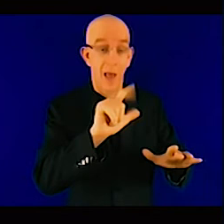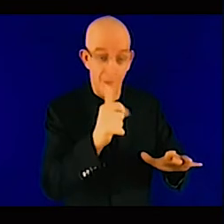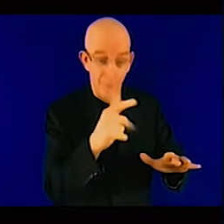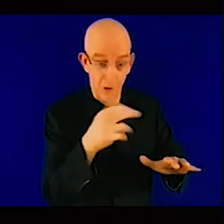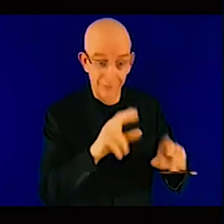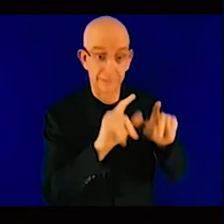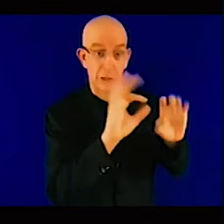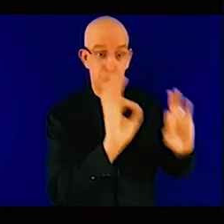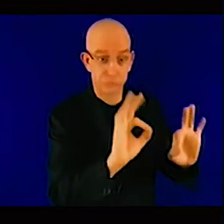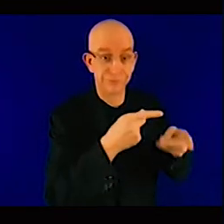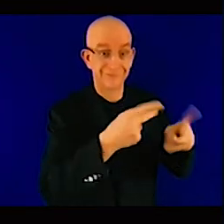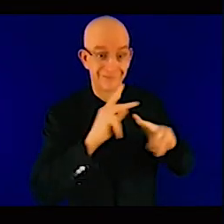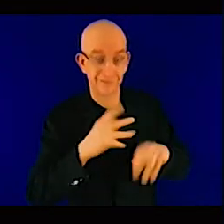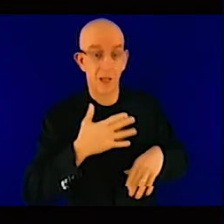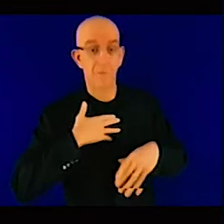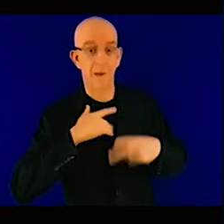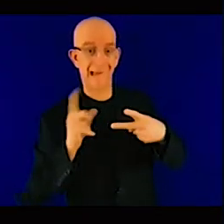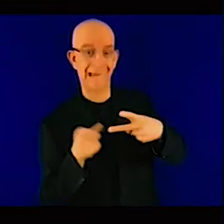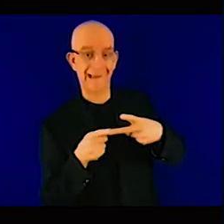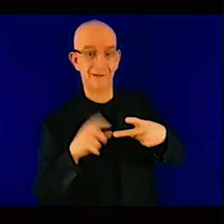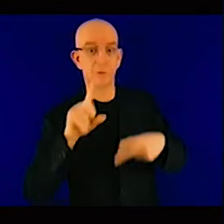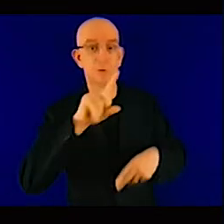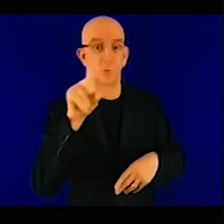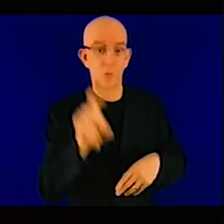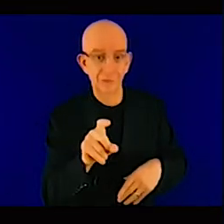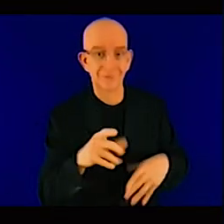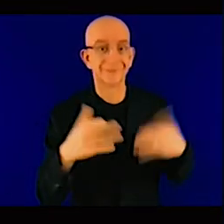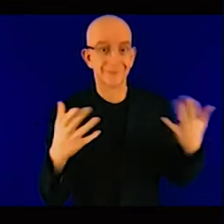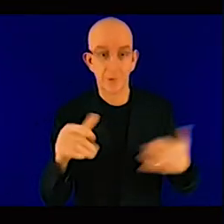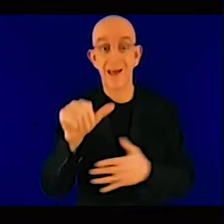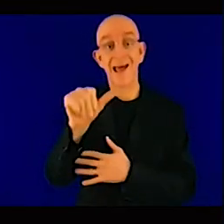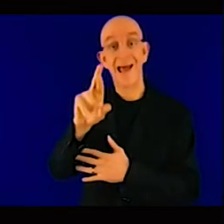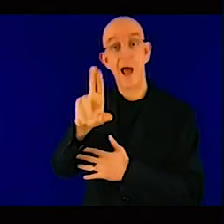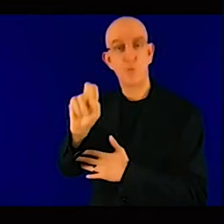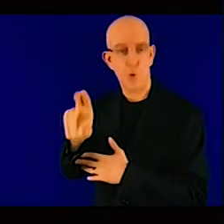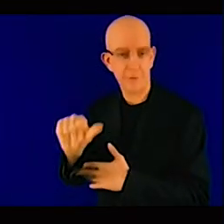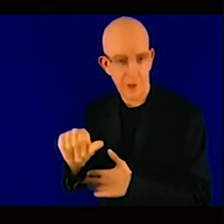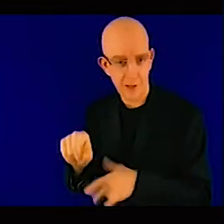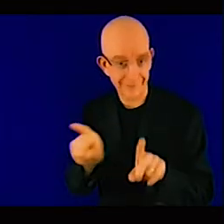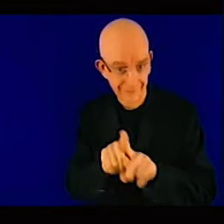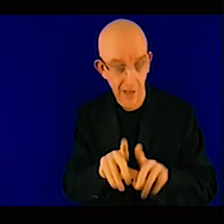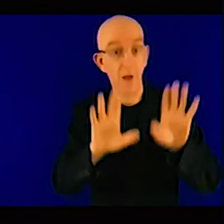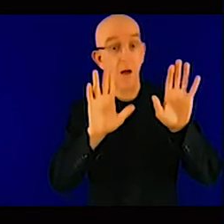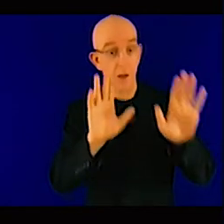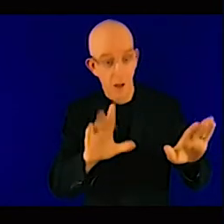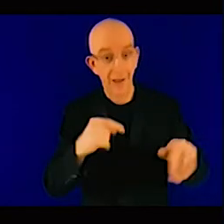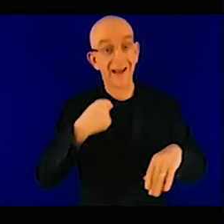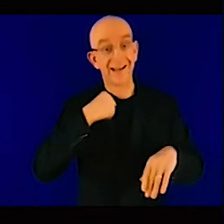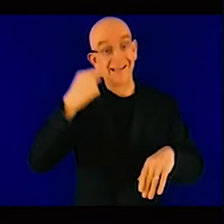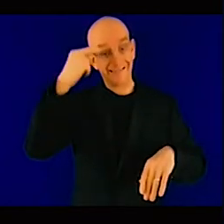when we look at the private sector in terms of I guess call it sustainable finance for renewables